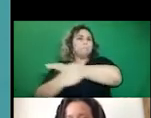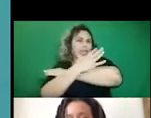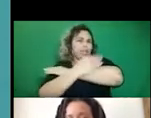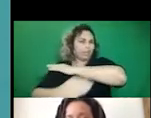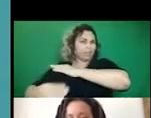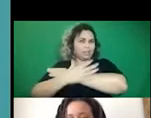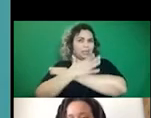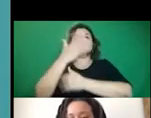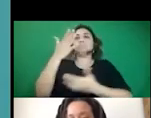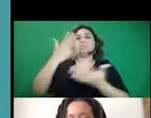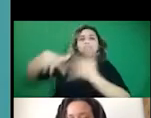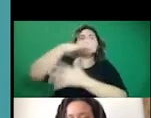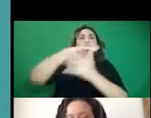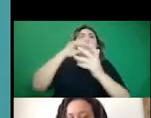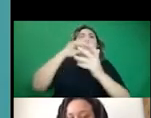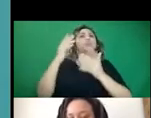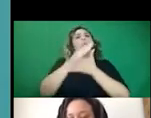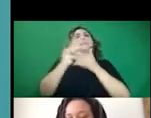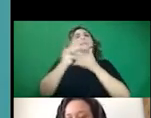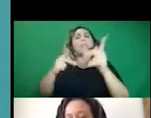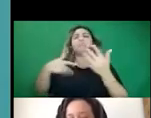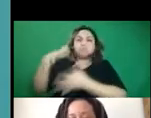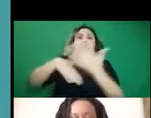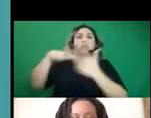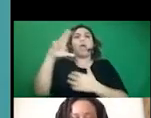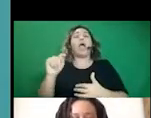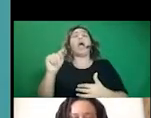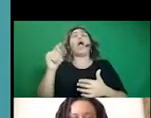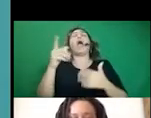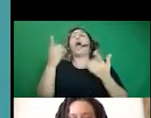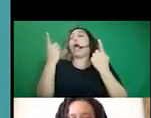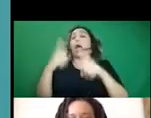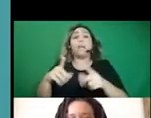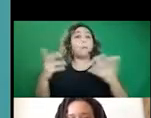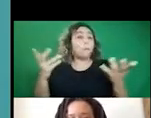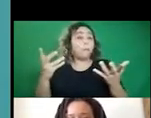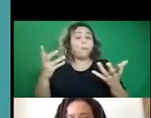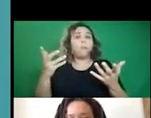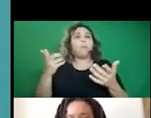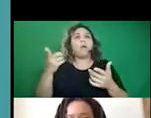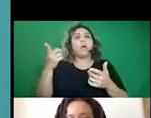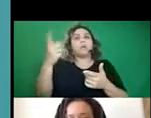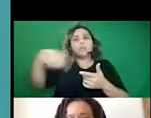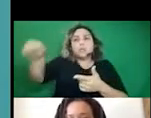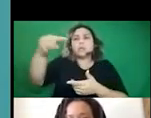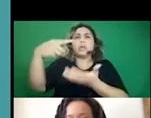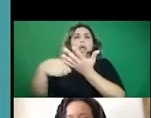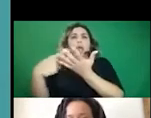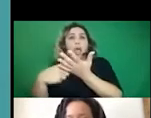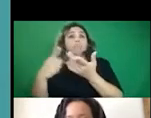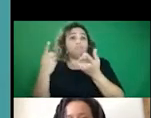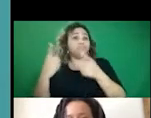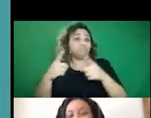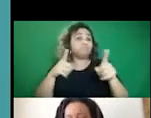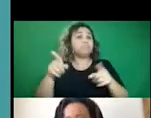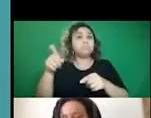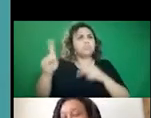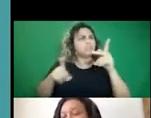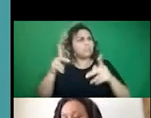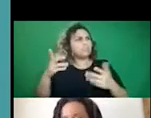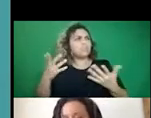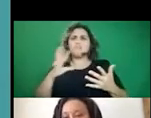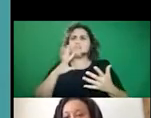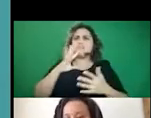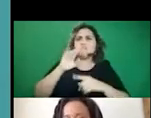out with some peeps. And they, the conversations are happening. Like people are